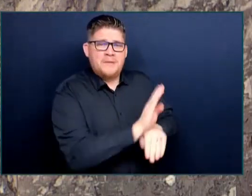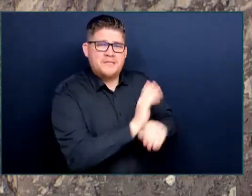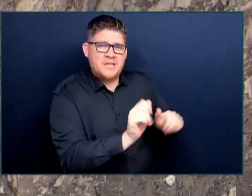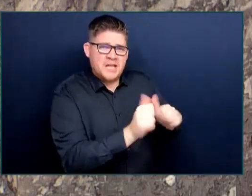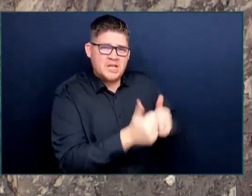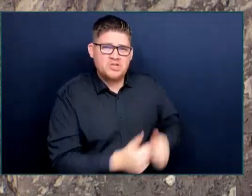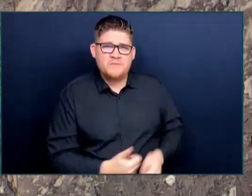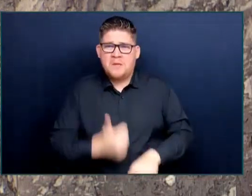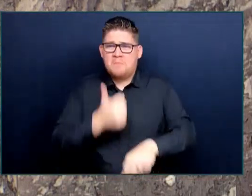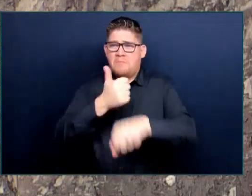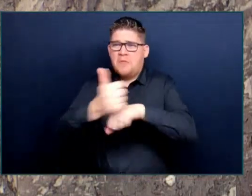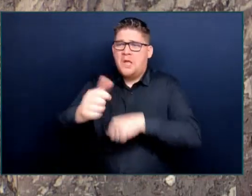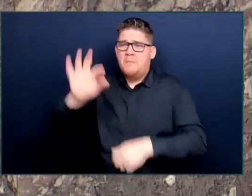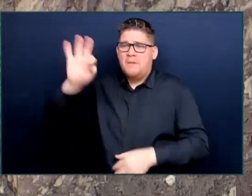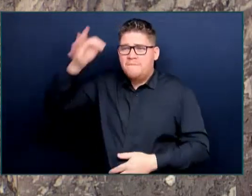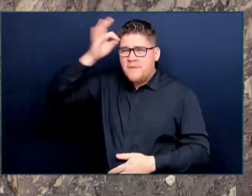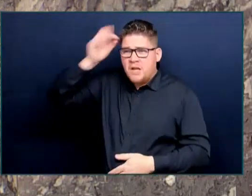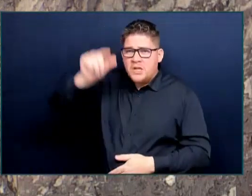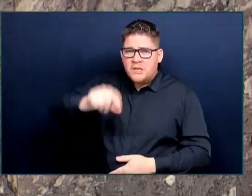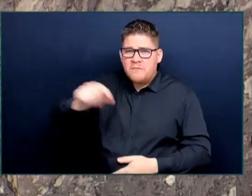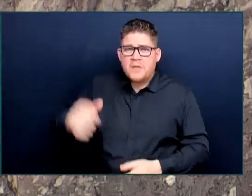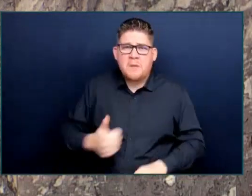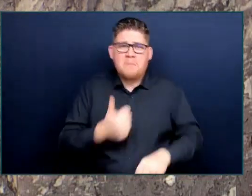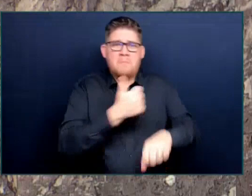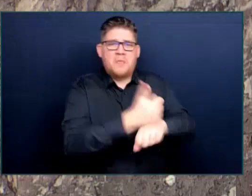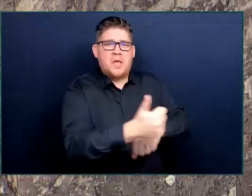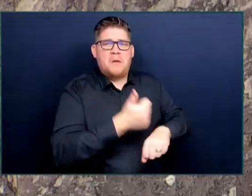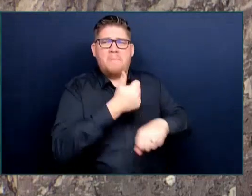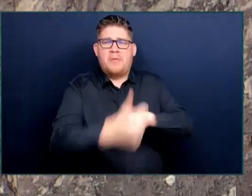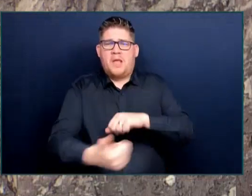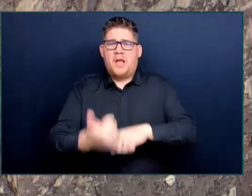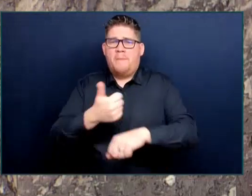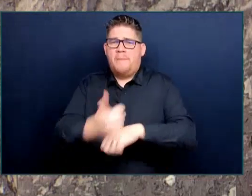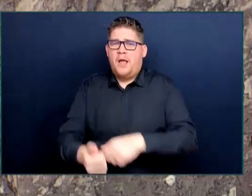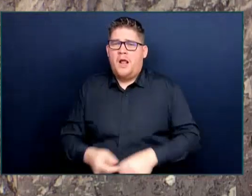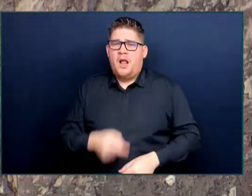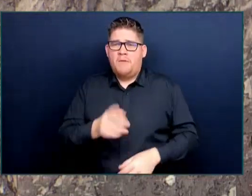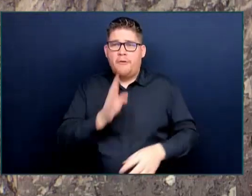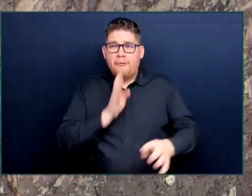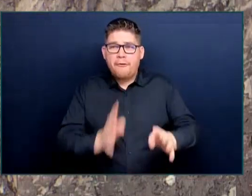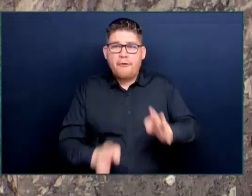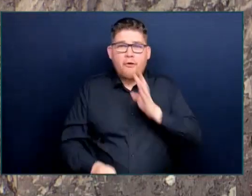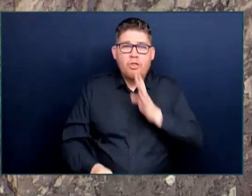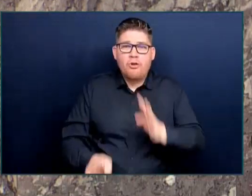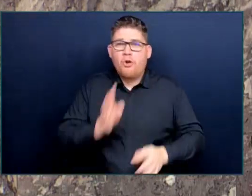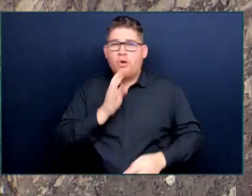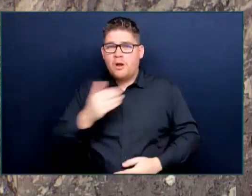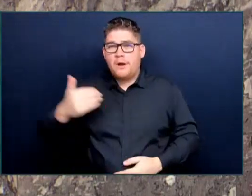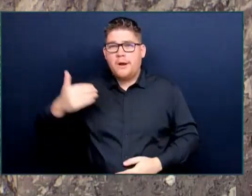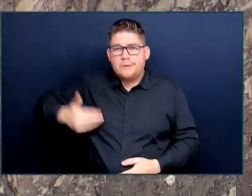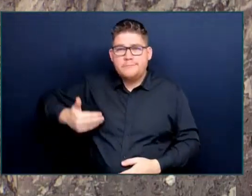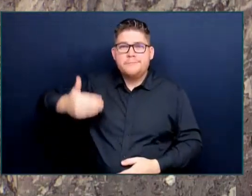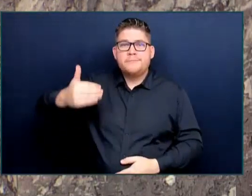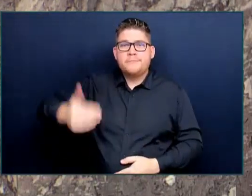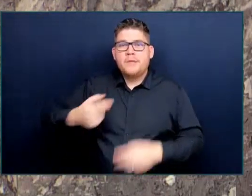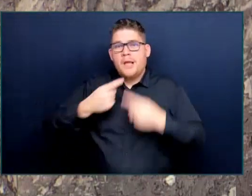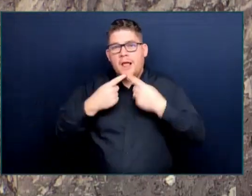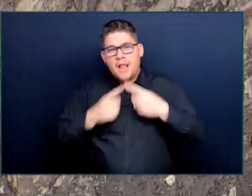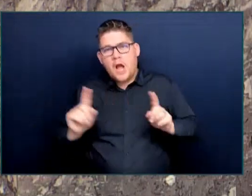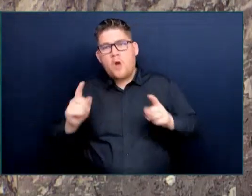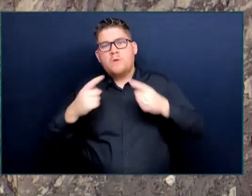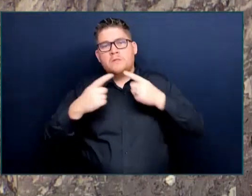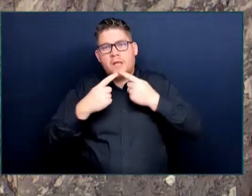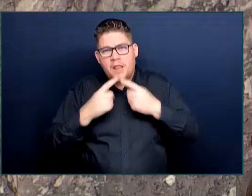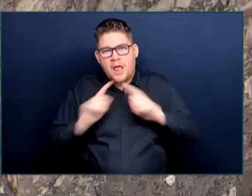the lip service, the announcements and the long list of rhetoric are not results that are actually